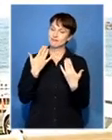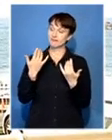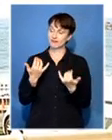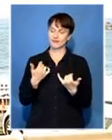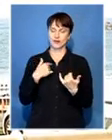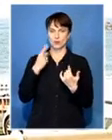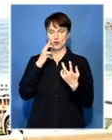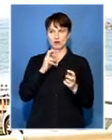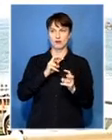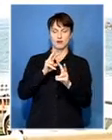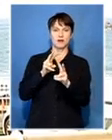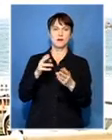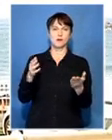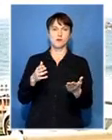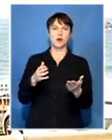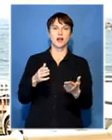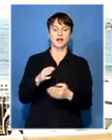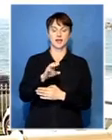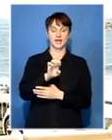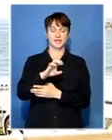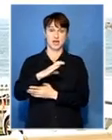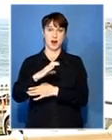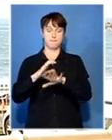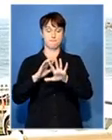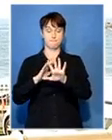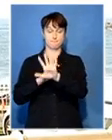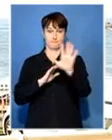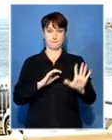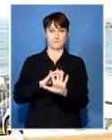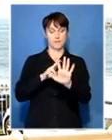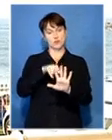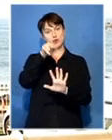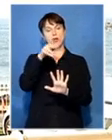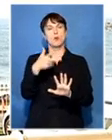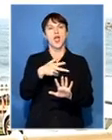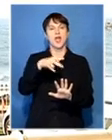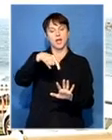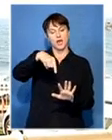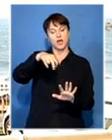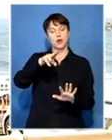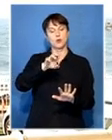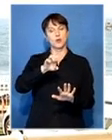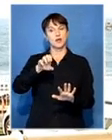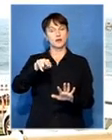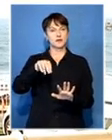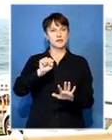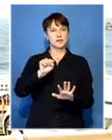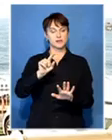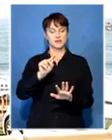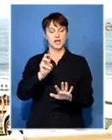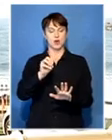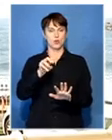over to the northern parts of our province in an area of Queenstown that's where we have deployed our reporter